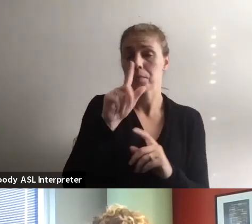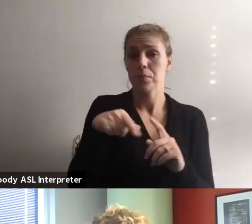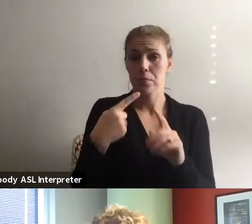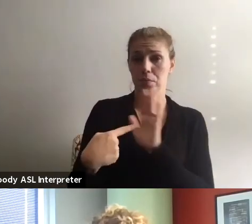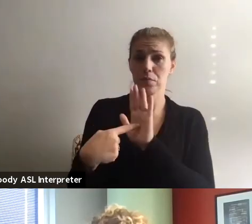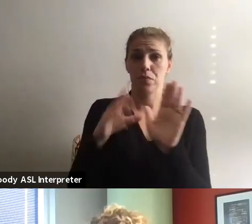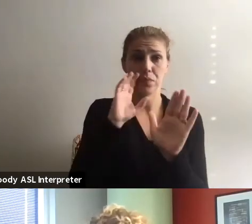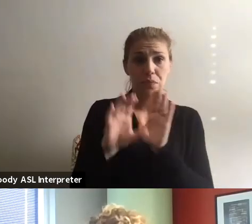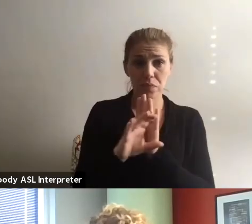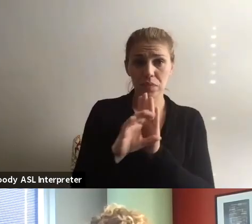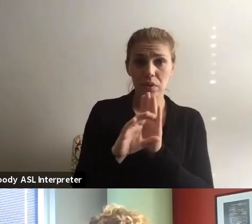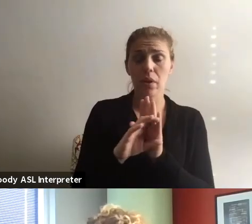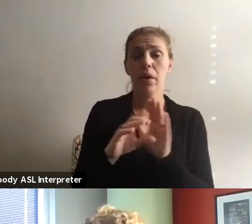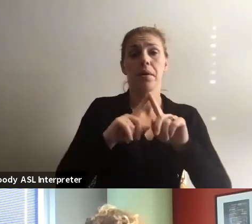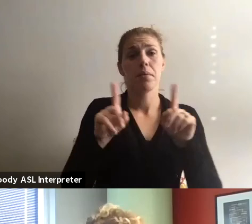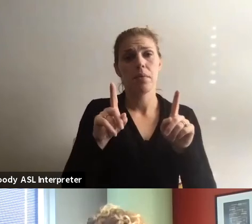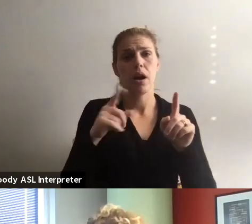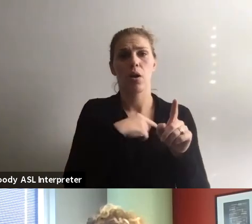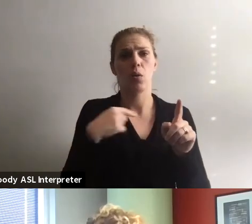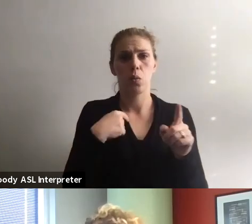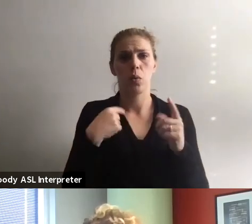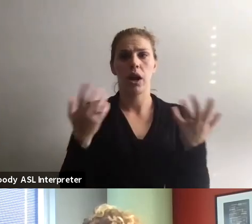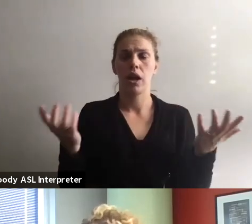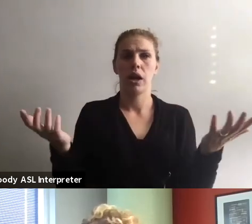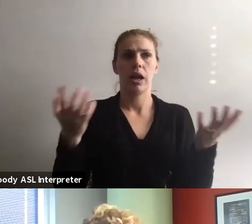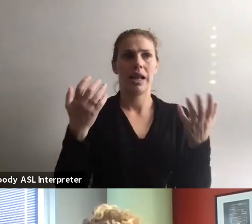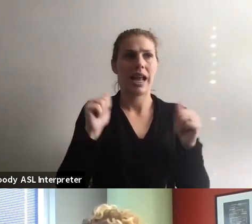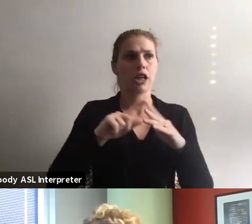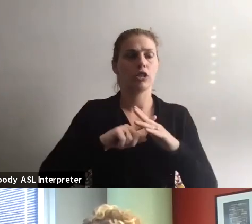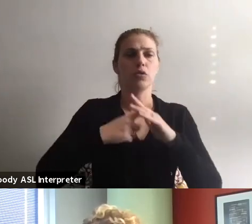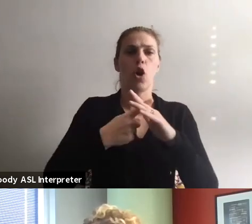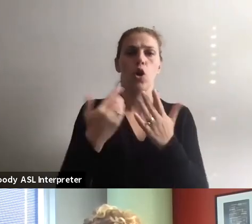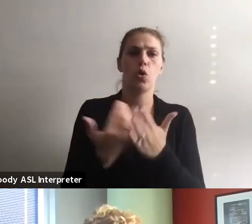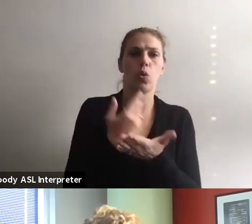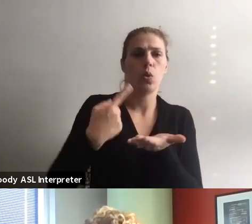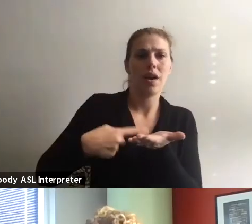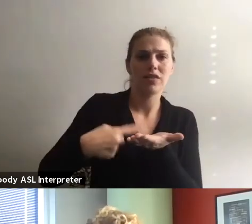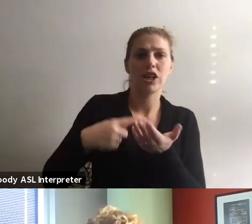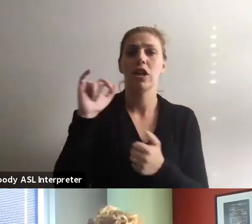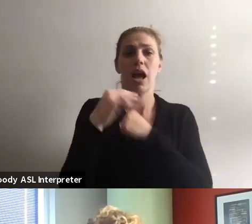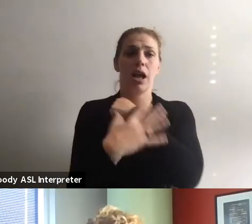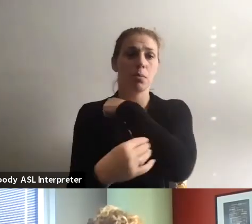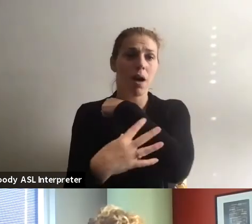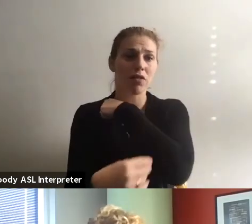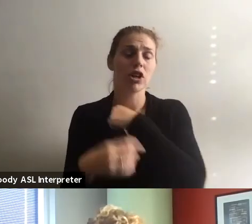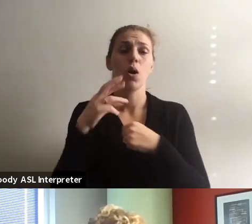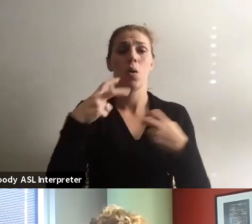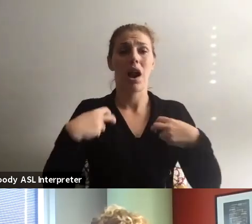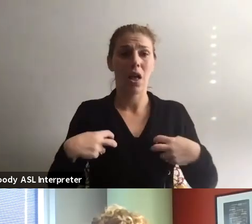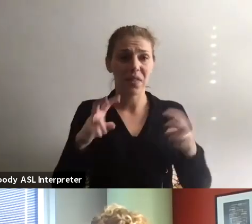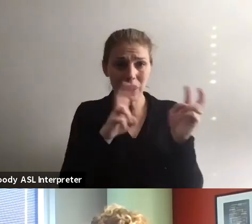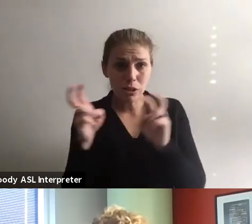images, but being a catalyst for larger conversations like poverty or health issues